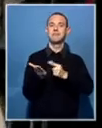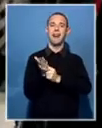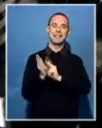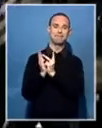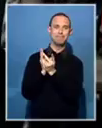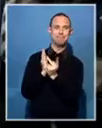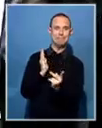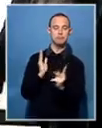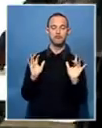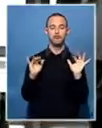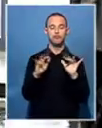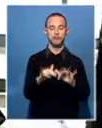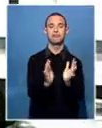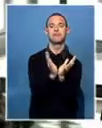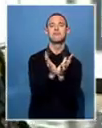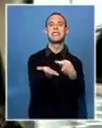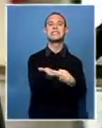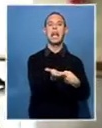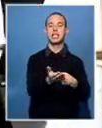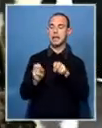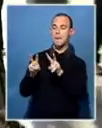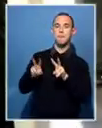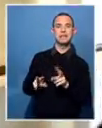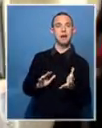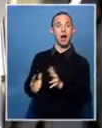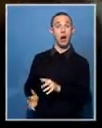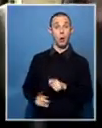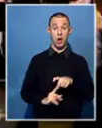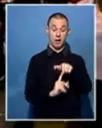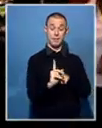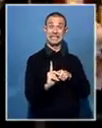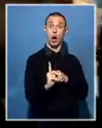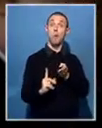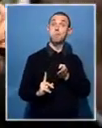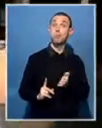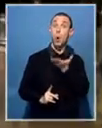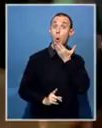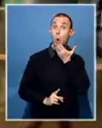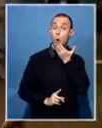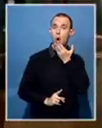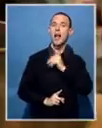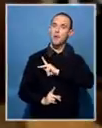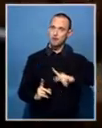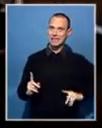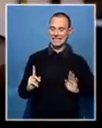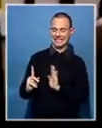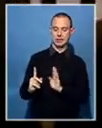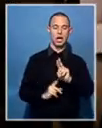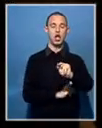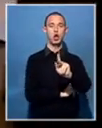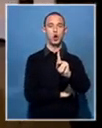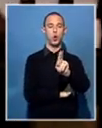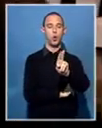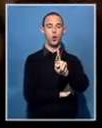attended today's summit. Together with Burundi's President Pia Nkuruziza, the goal finding a solution to the ongoing